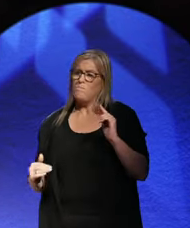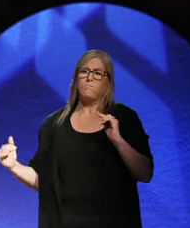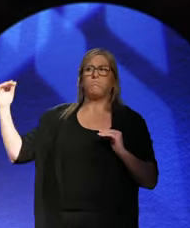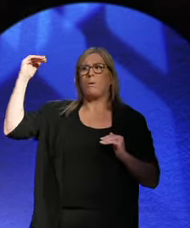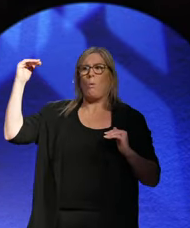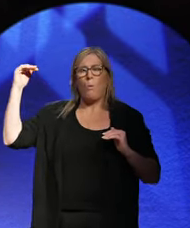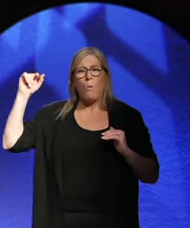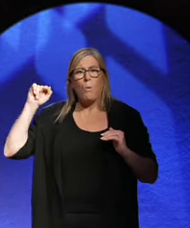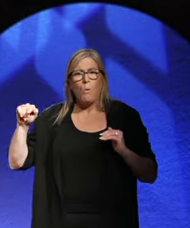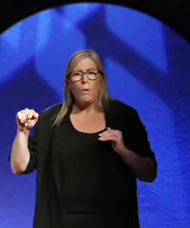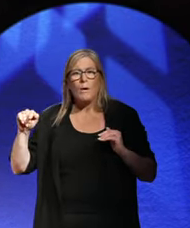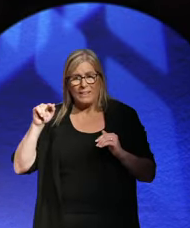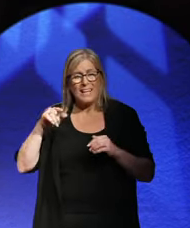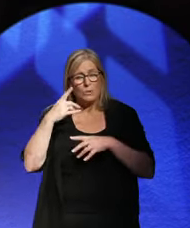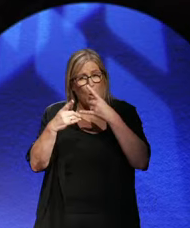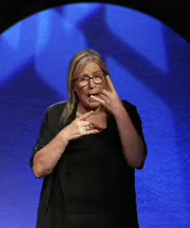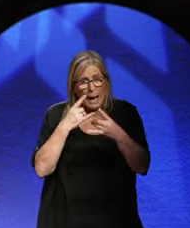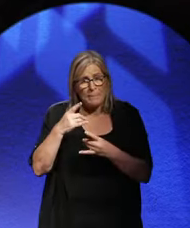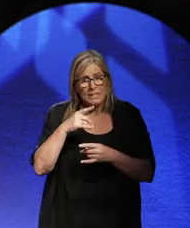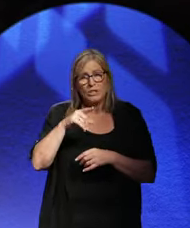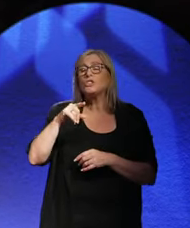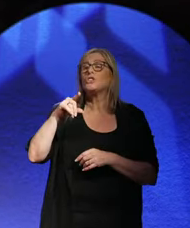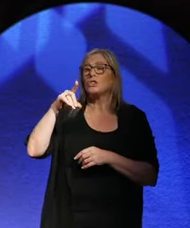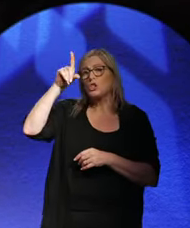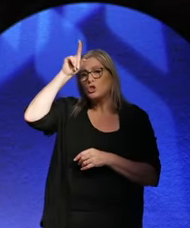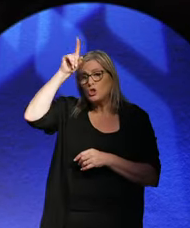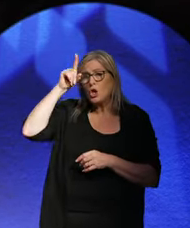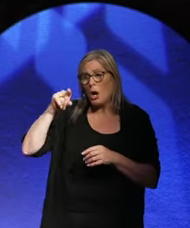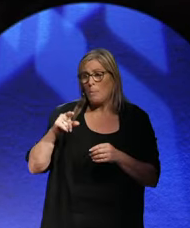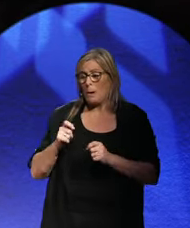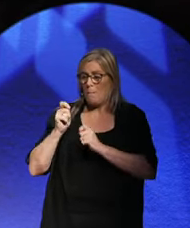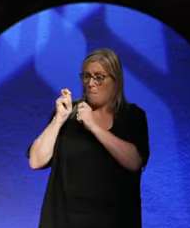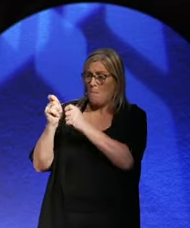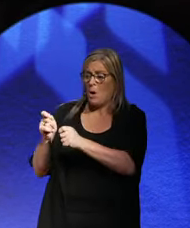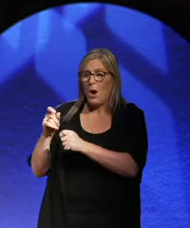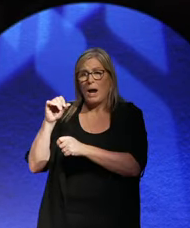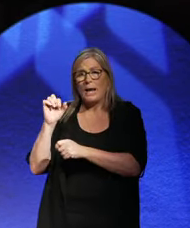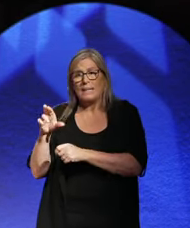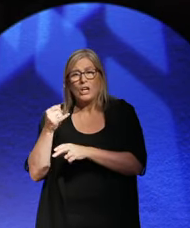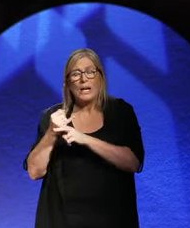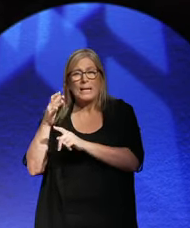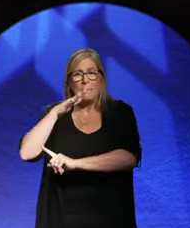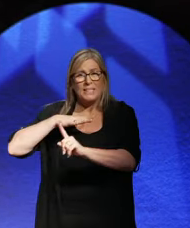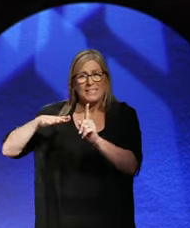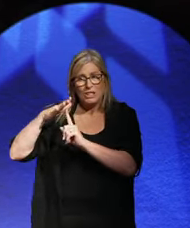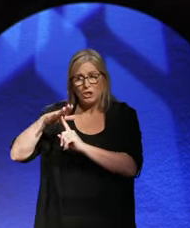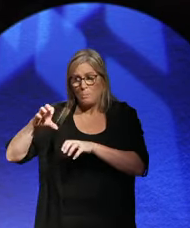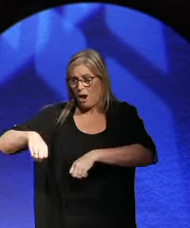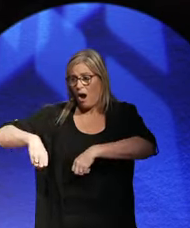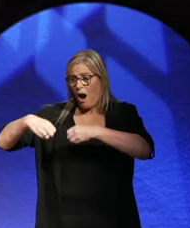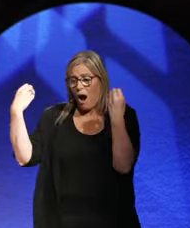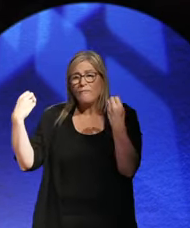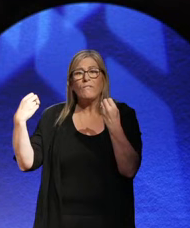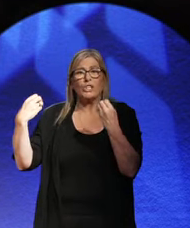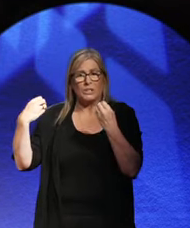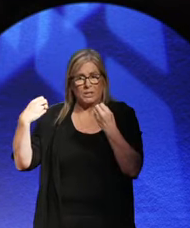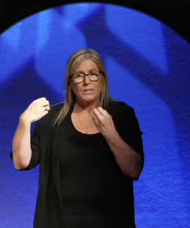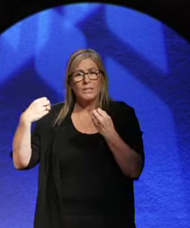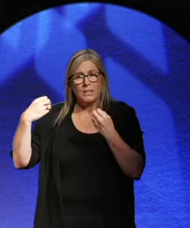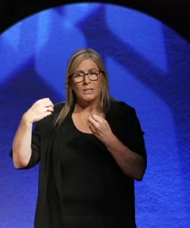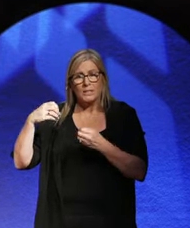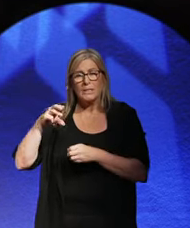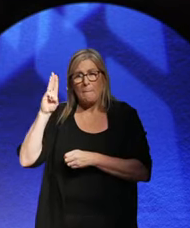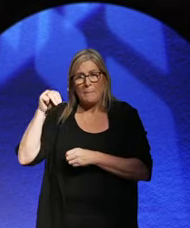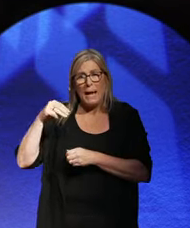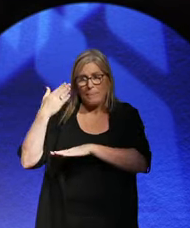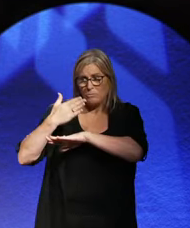happened here. The German population put Hitler in a position to be offered the chancellorship. If Hitler had never